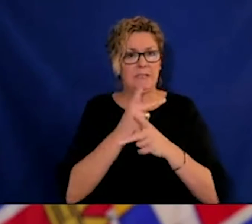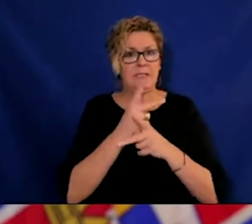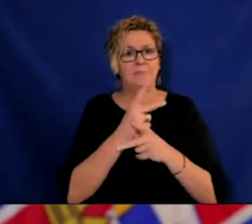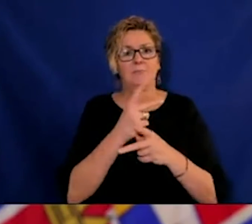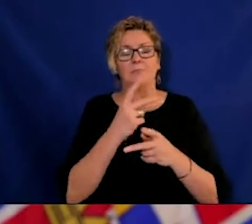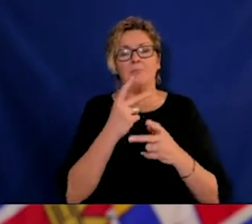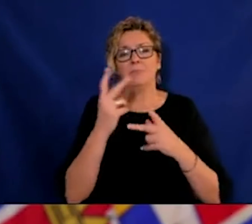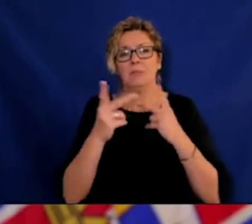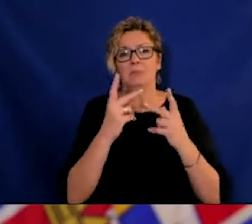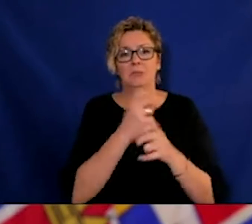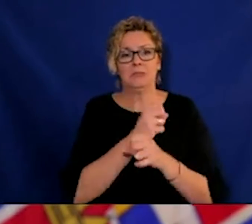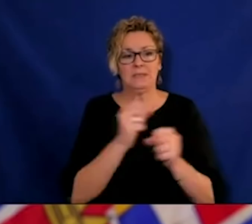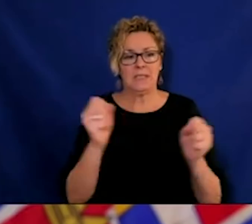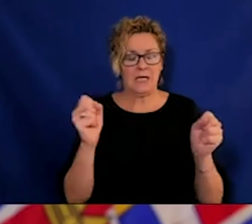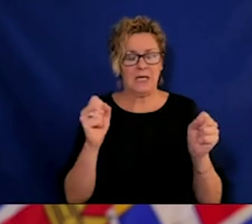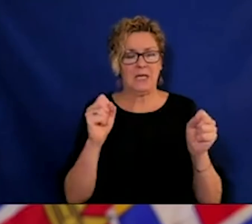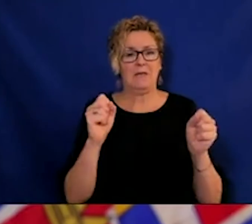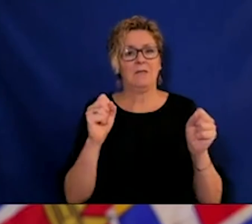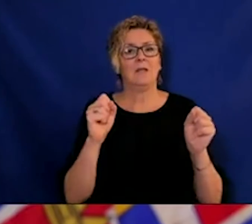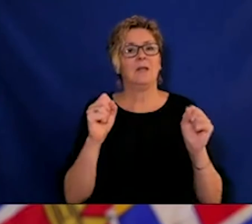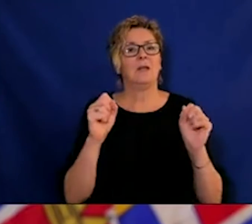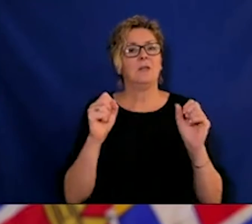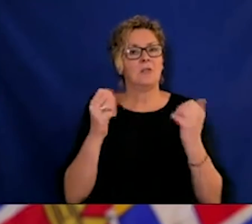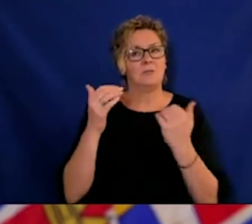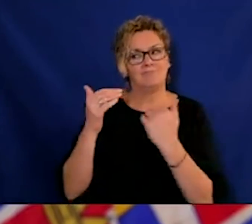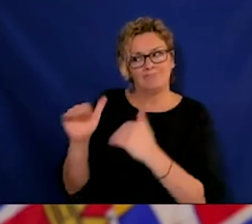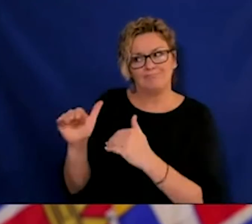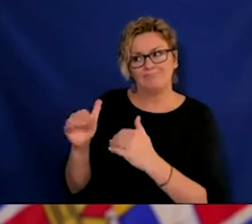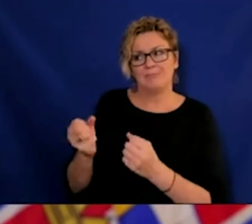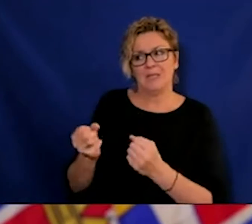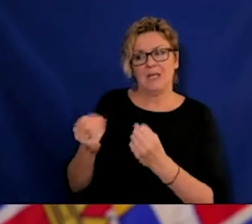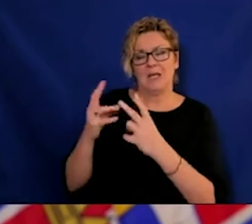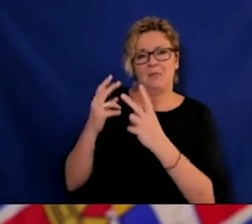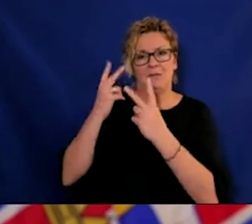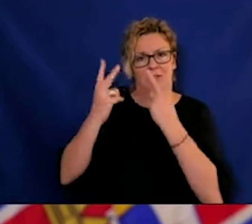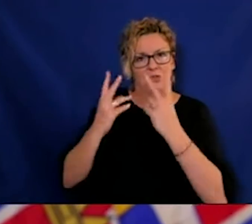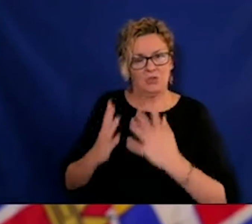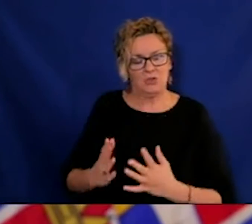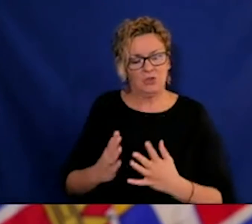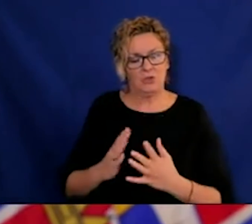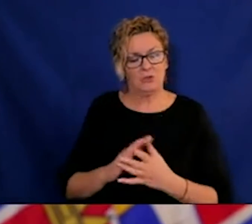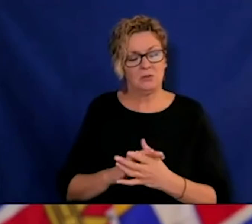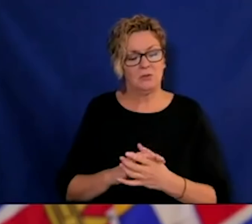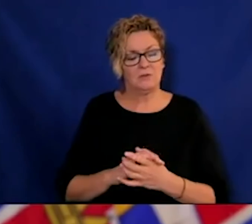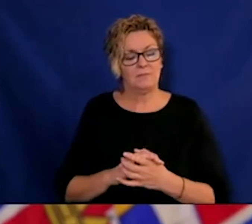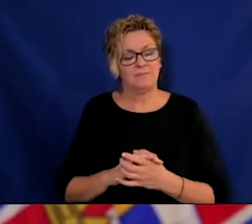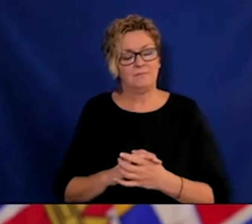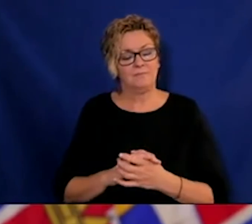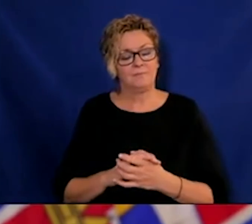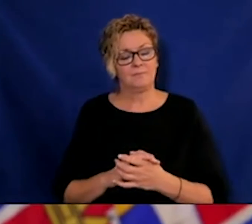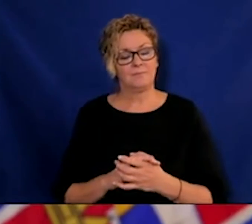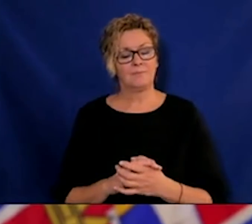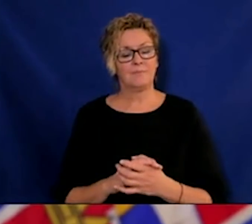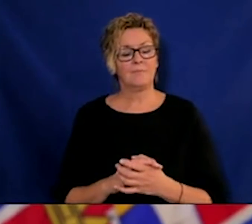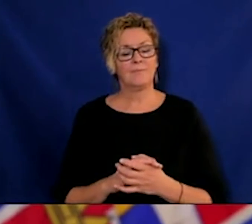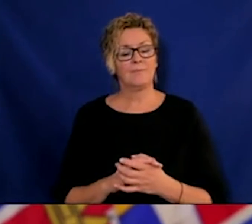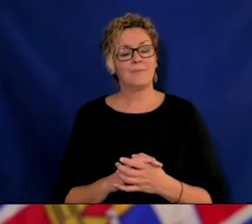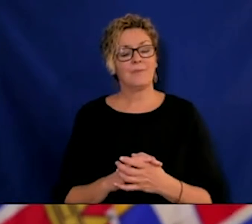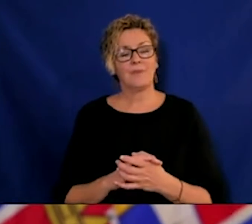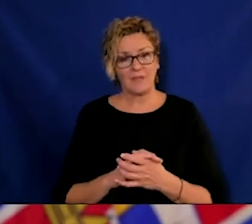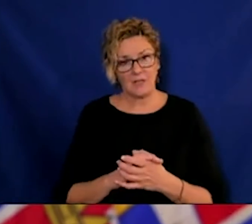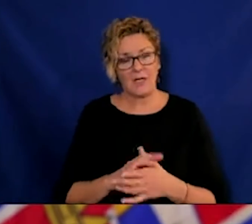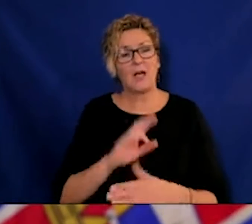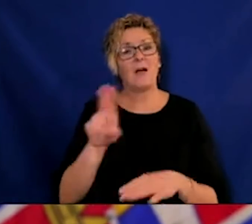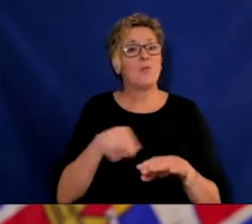an ongoing effort to try and systematize the essential workers, make sure our essential visits, and make sure that family